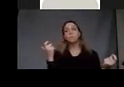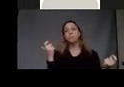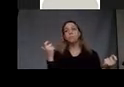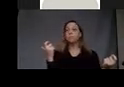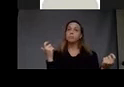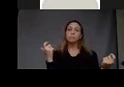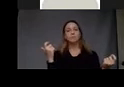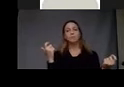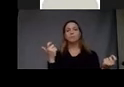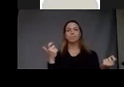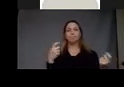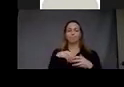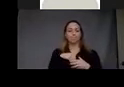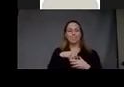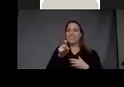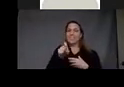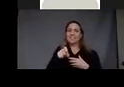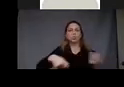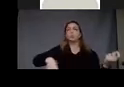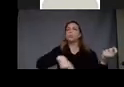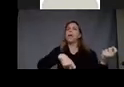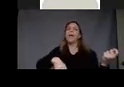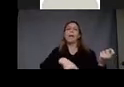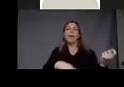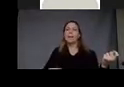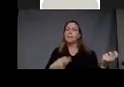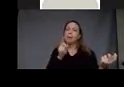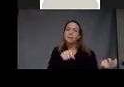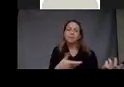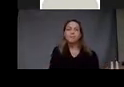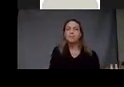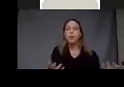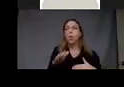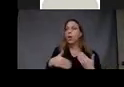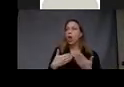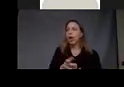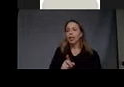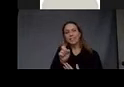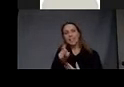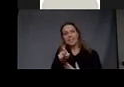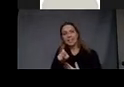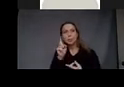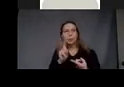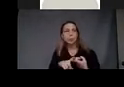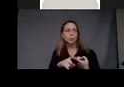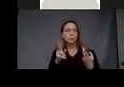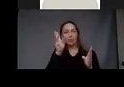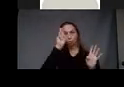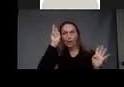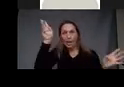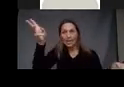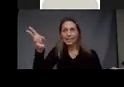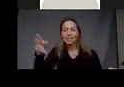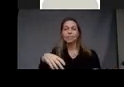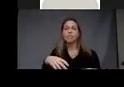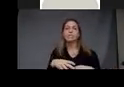needs to play. It's a striving. We all need to be creative in a way